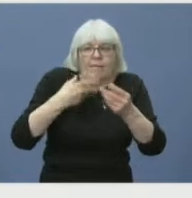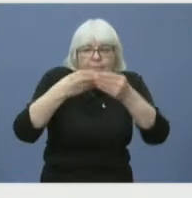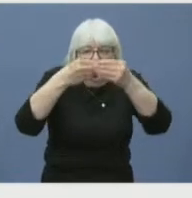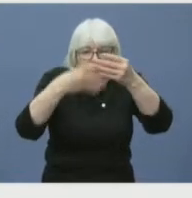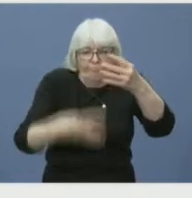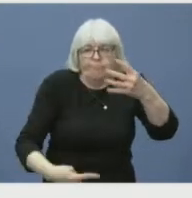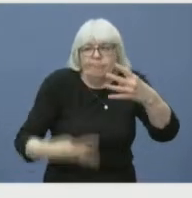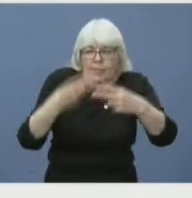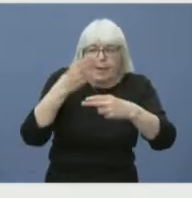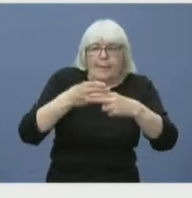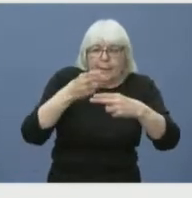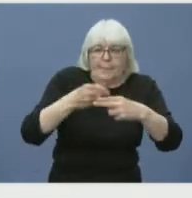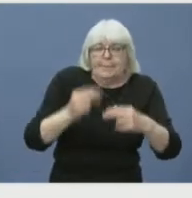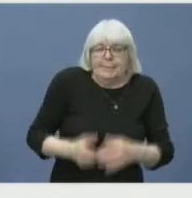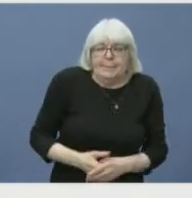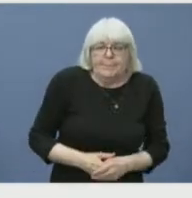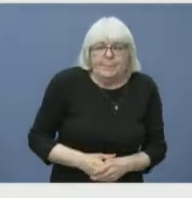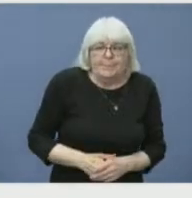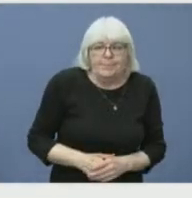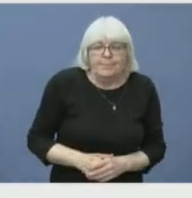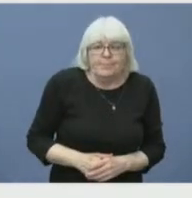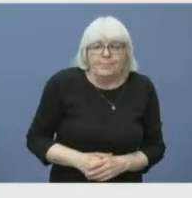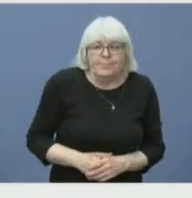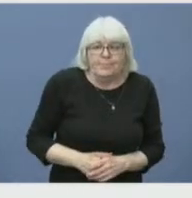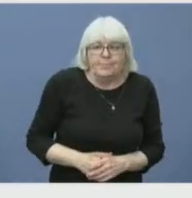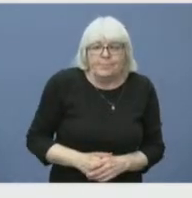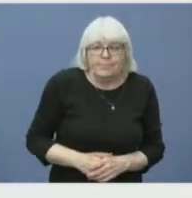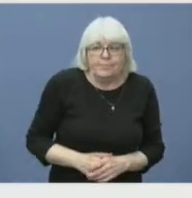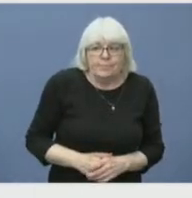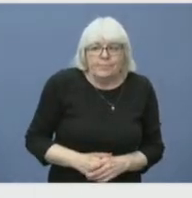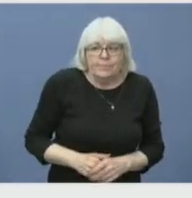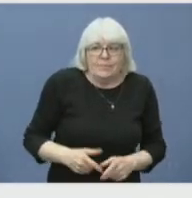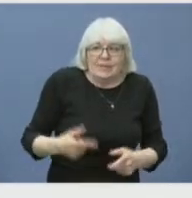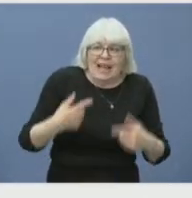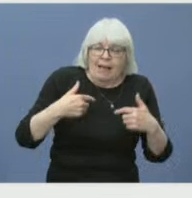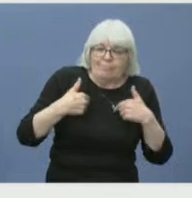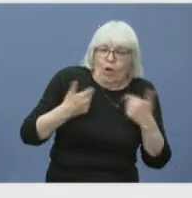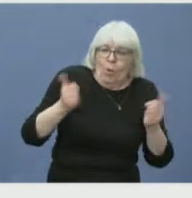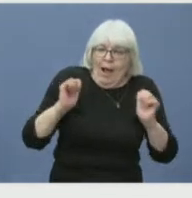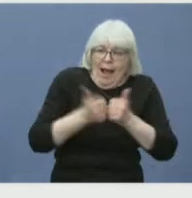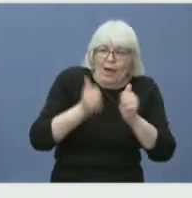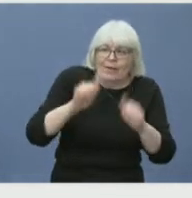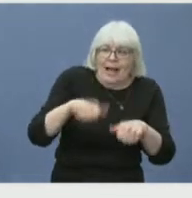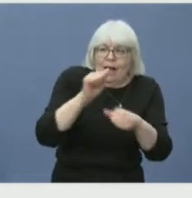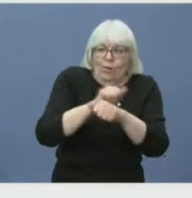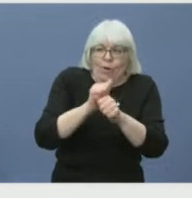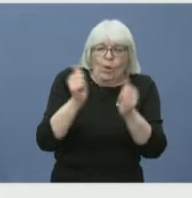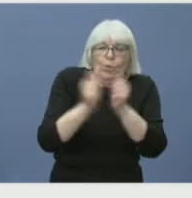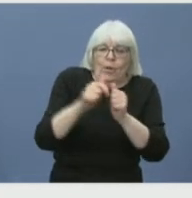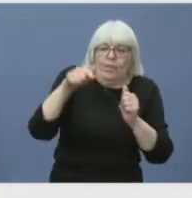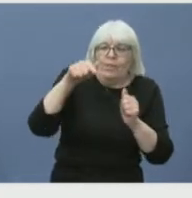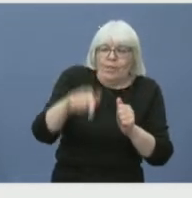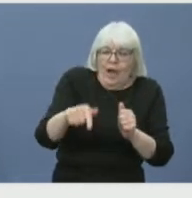of this fire season, if you will, and look at how we can work with the Fire Service Association of Nova Scotia to maybe enhance our